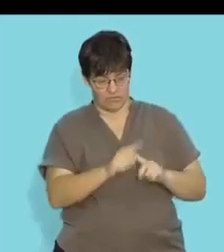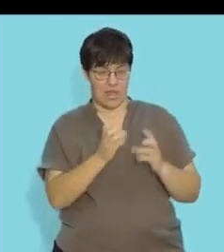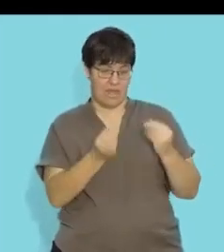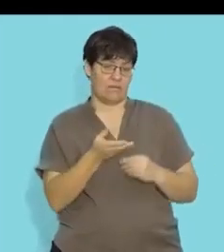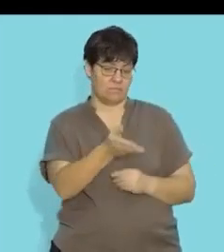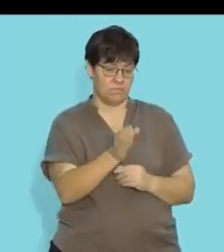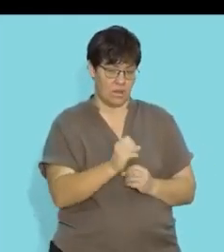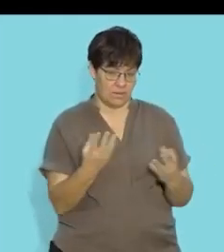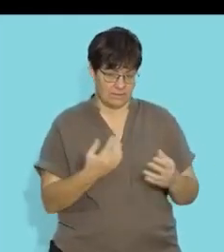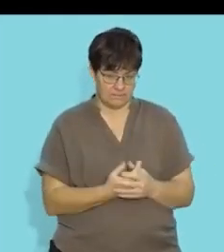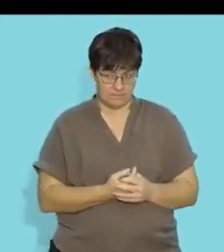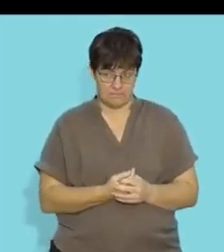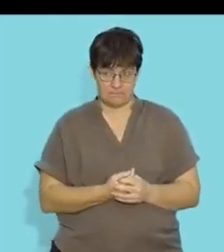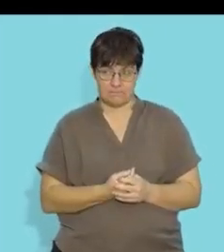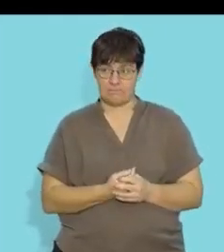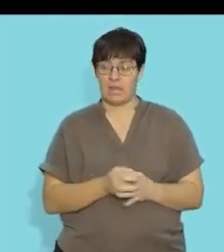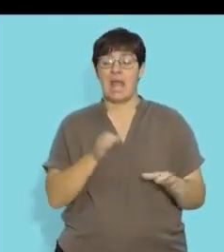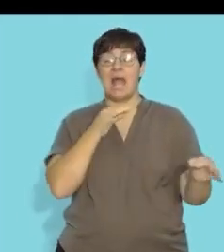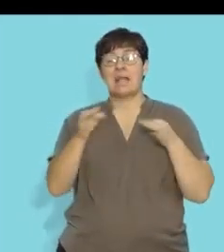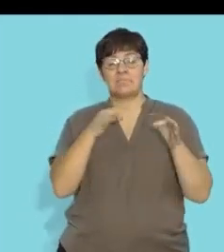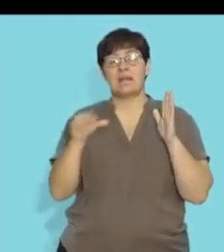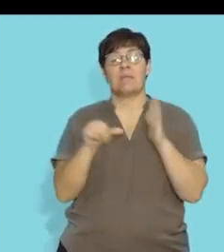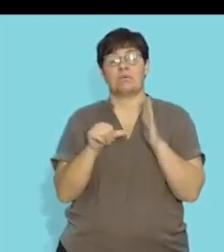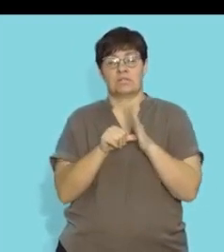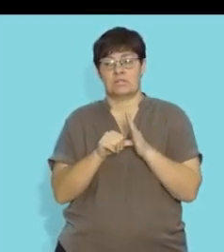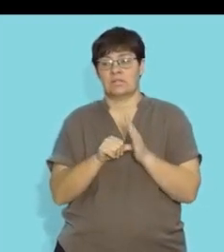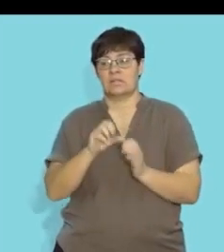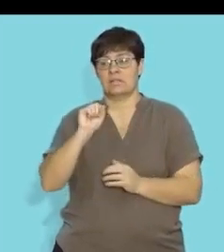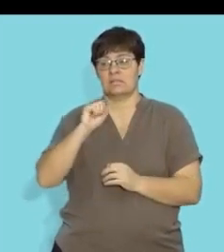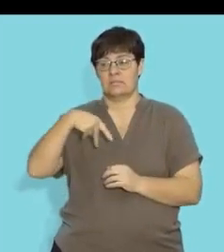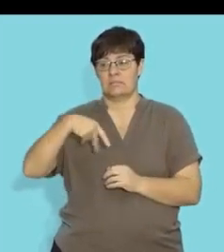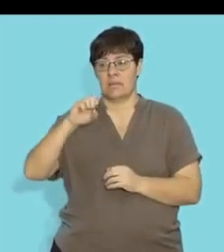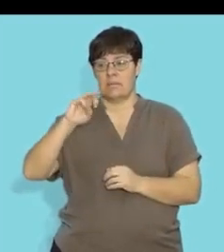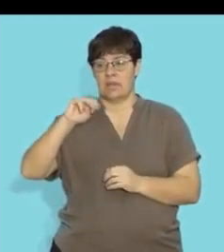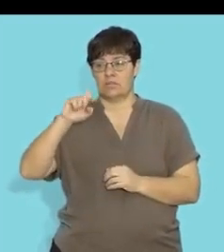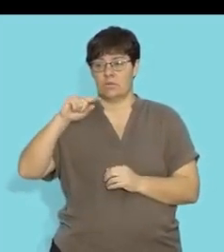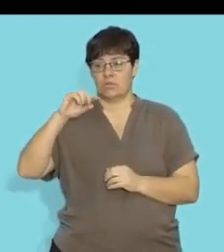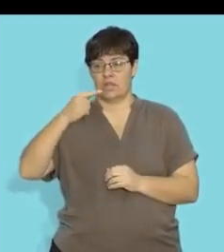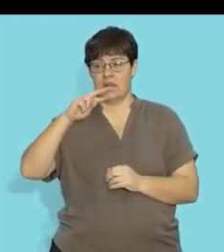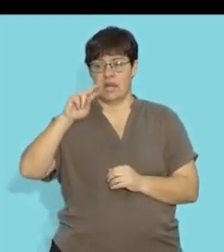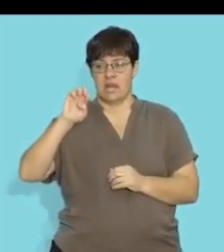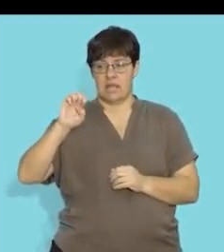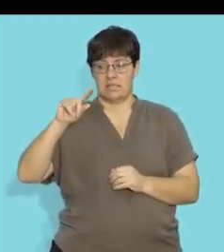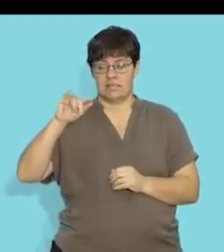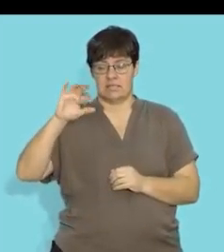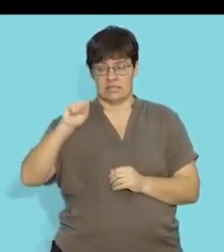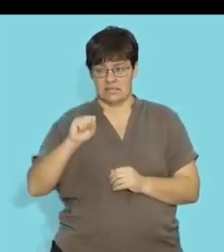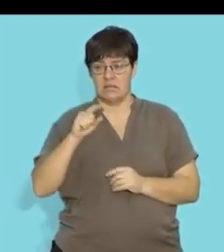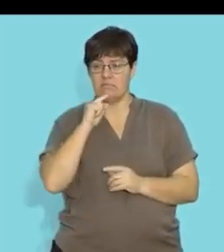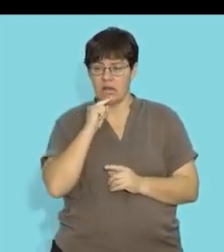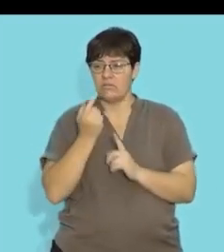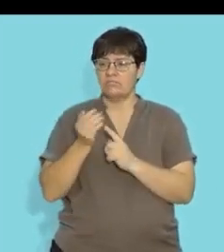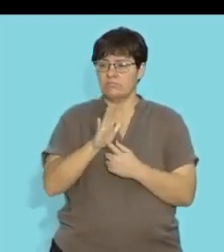development explain the importance of spermatogenesis as a mechanism to introduce variation